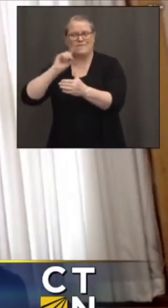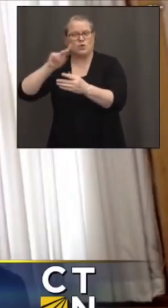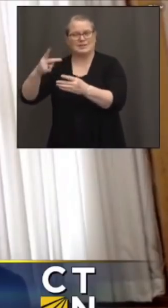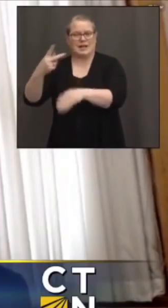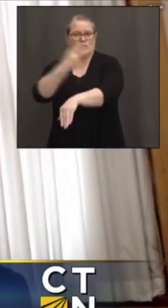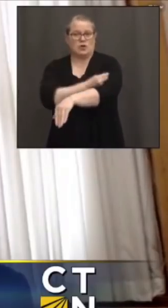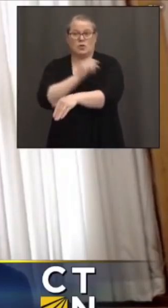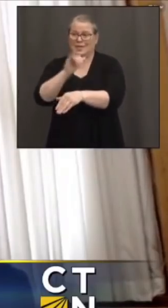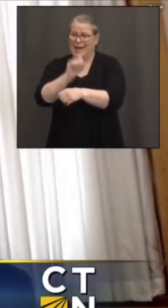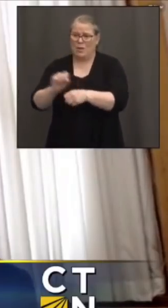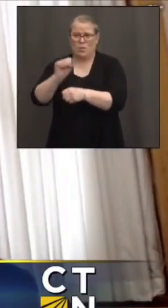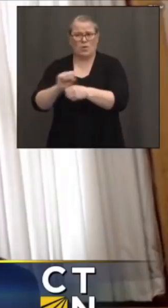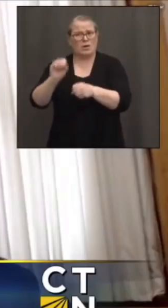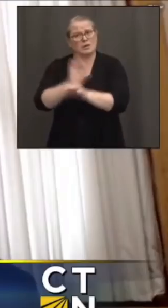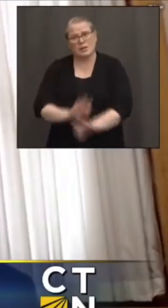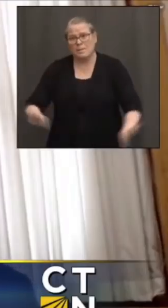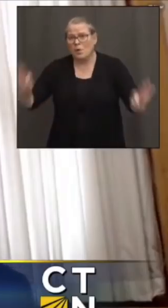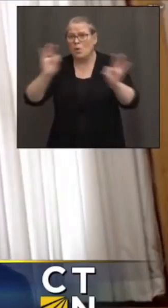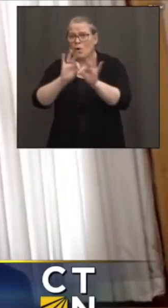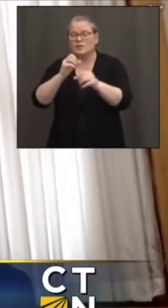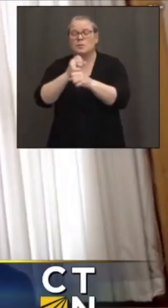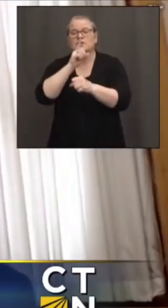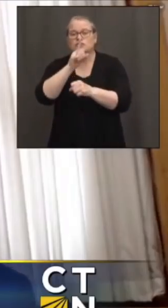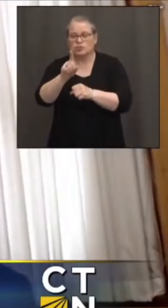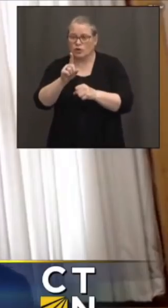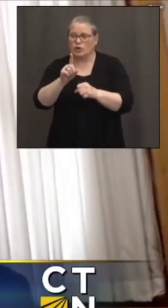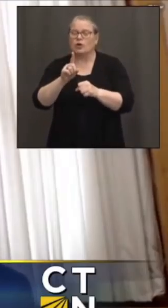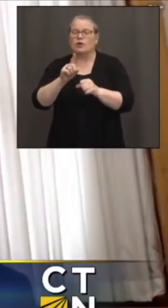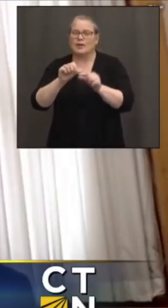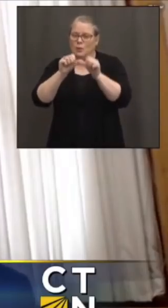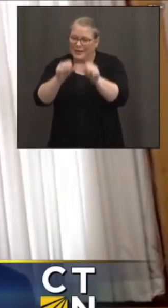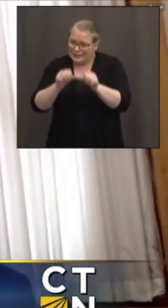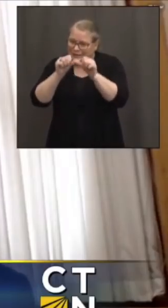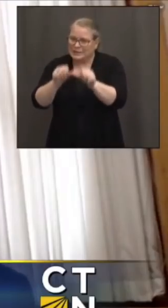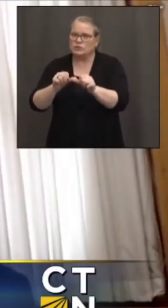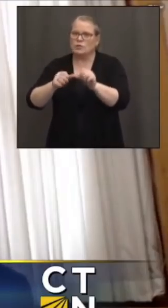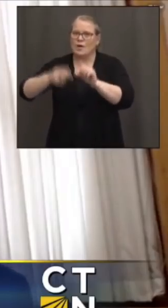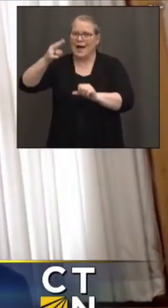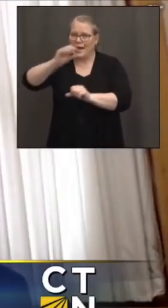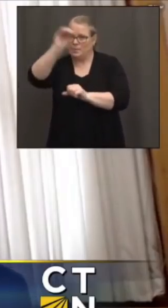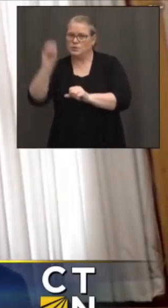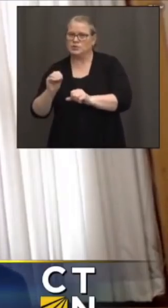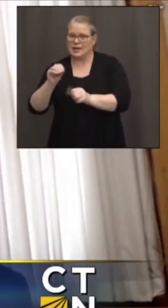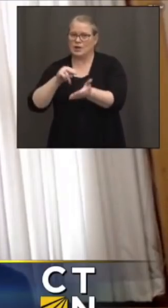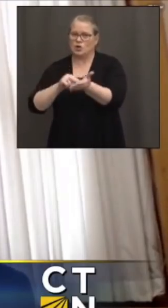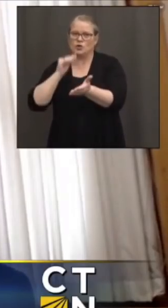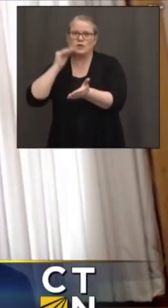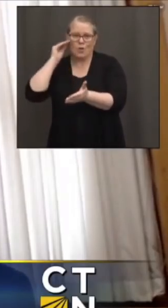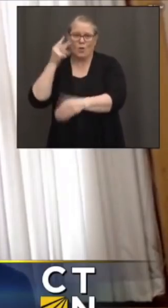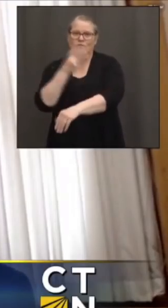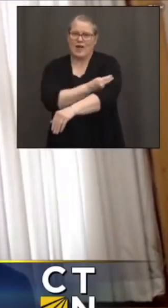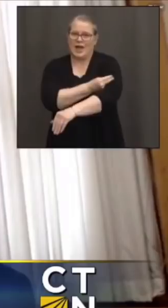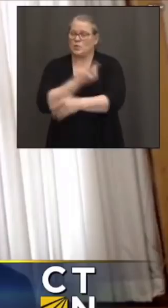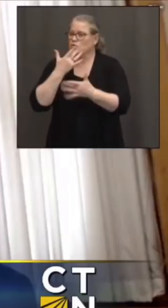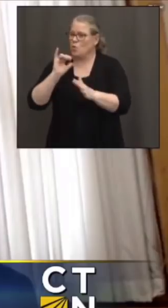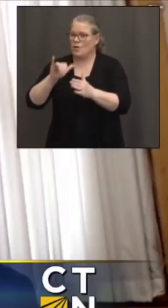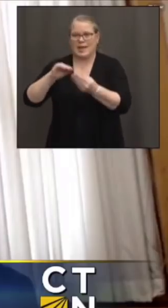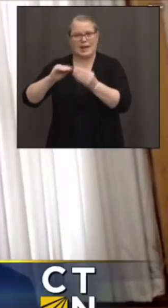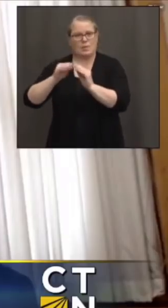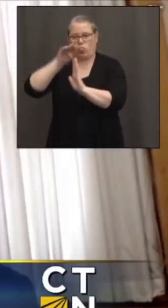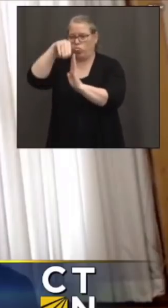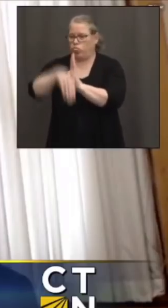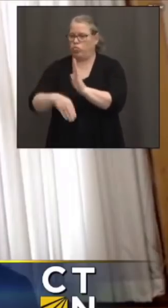important to make sure that we stay on top of the very high vaccination rates we have in our nursing homes and not see that slip. And, you know,